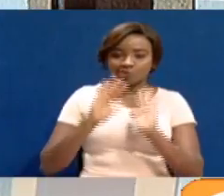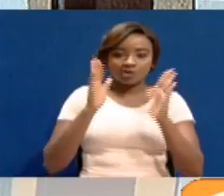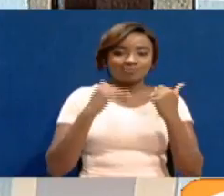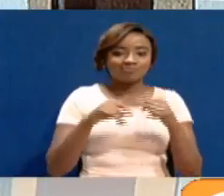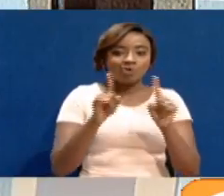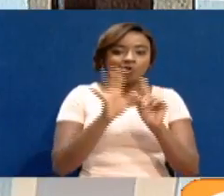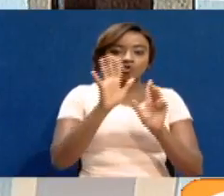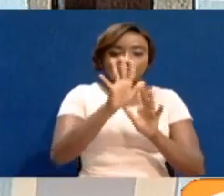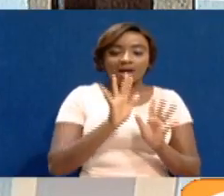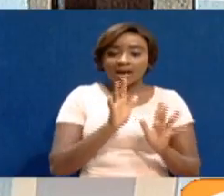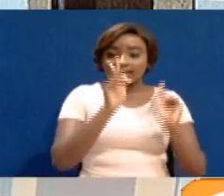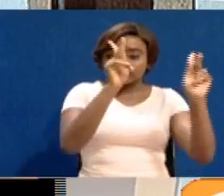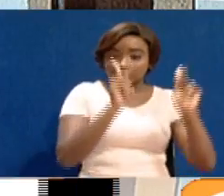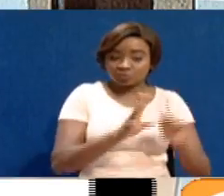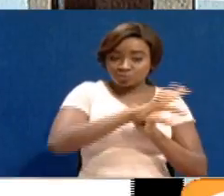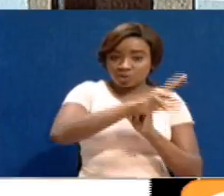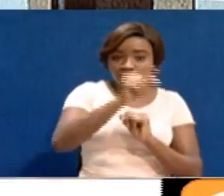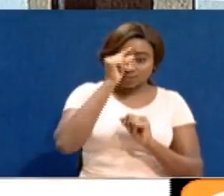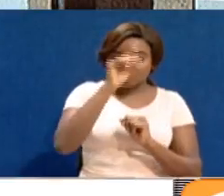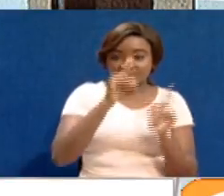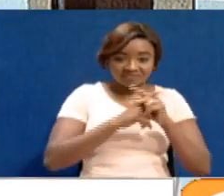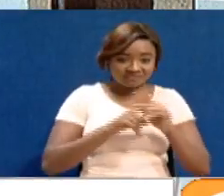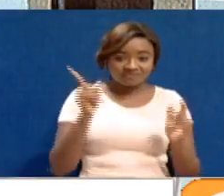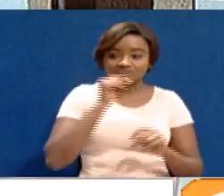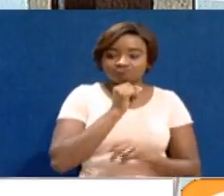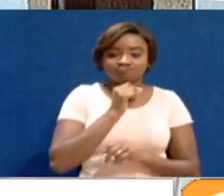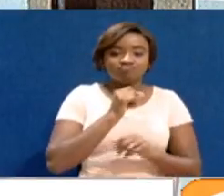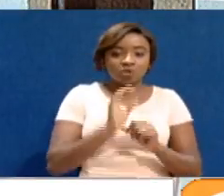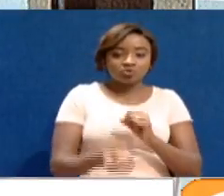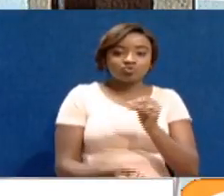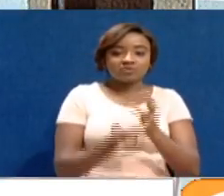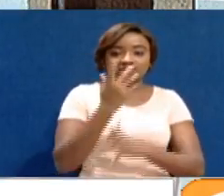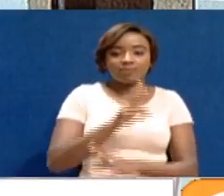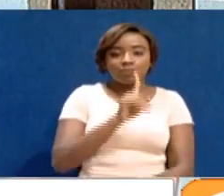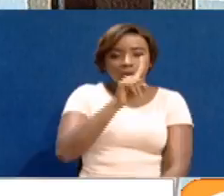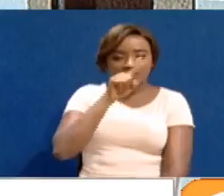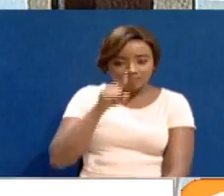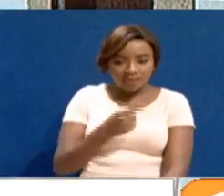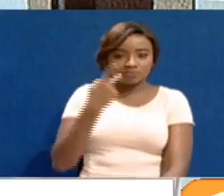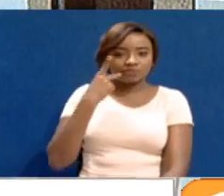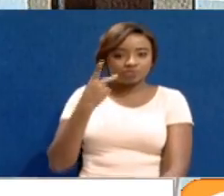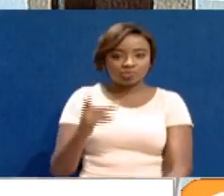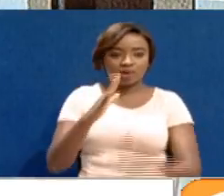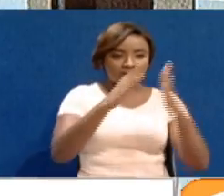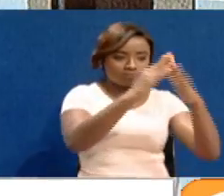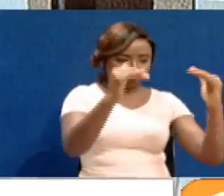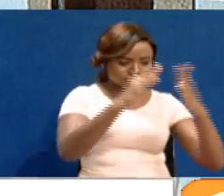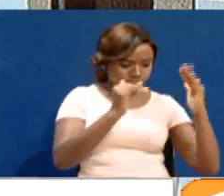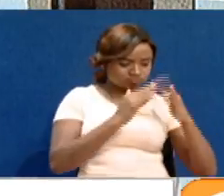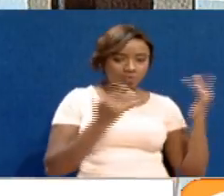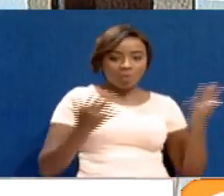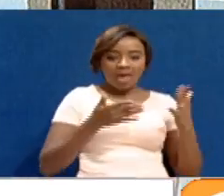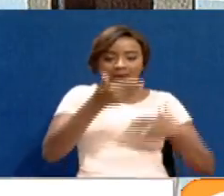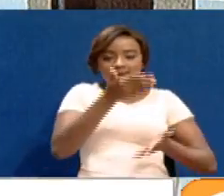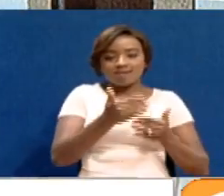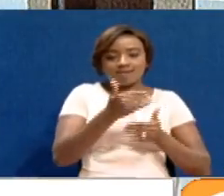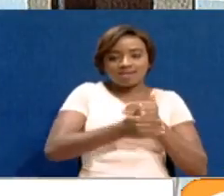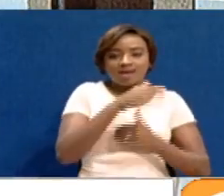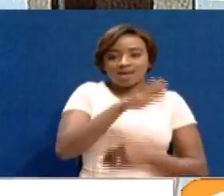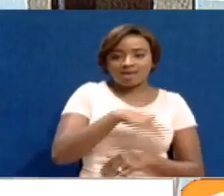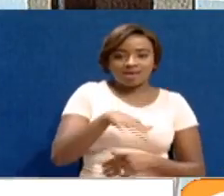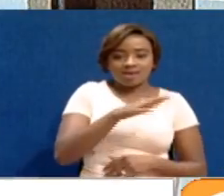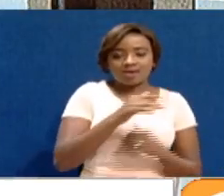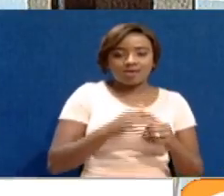The Kisumu County Government has embarked on setting up 1,200 housing units in the Lakeside City under the Affordable